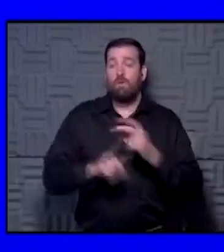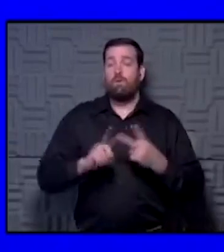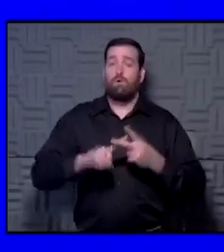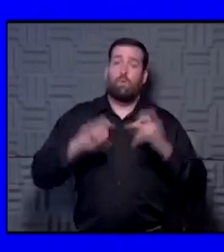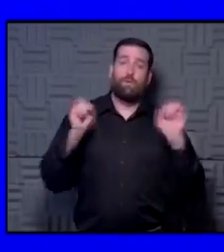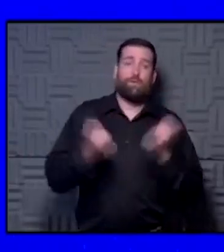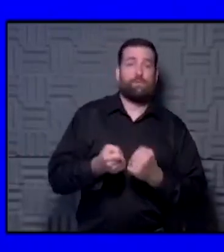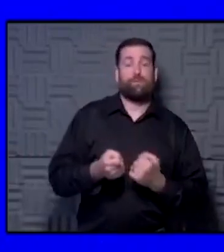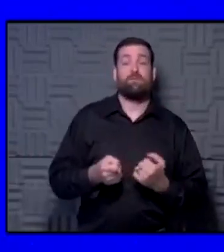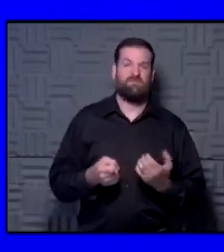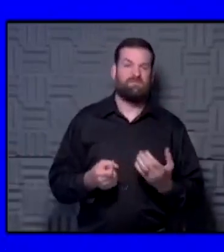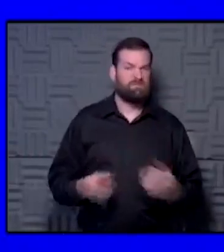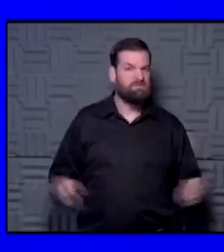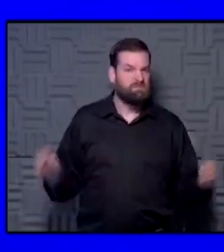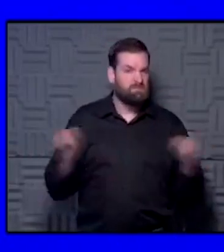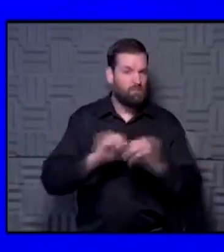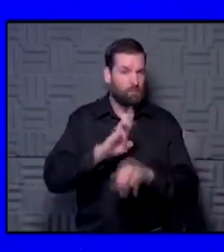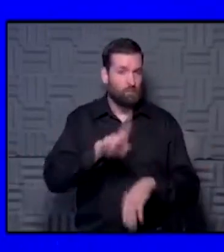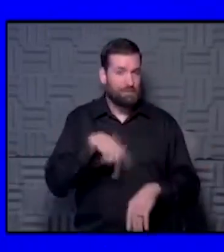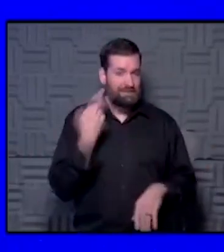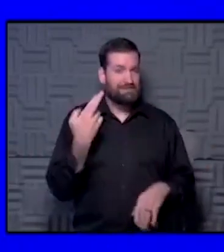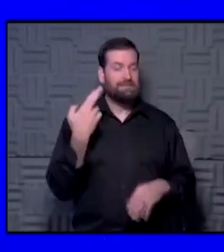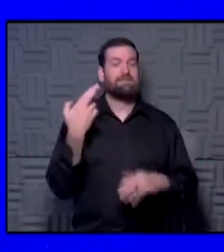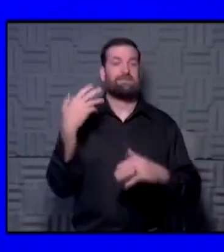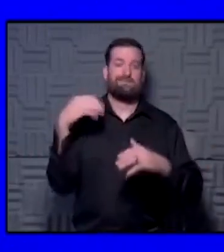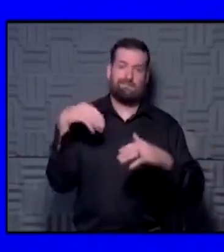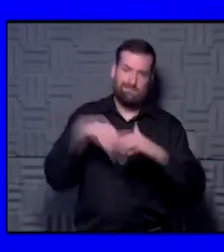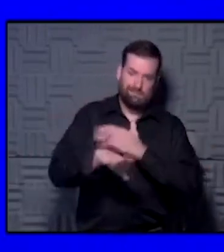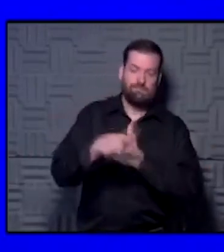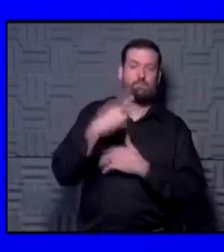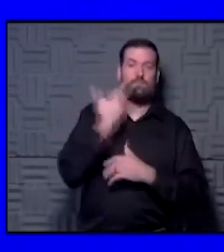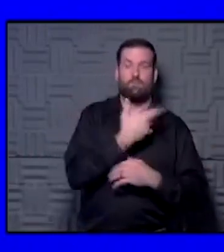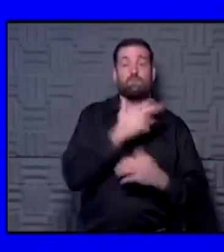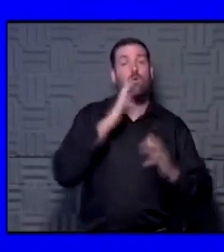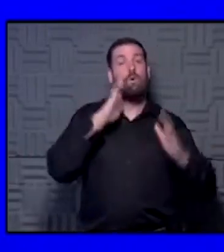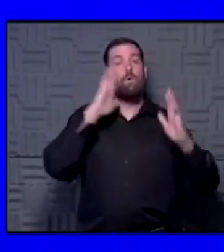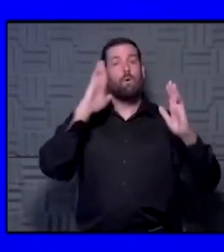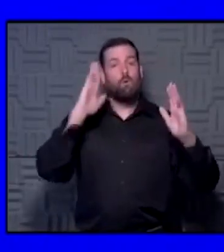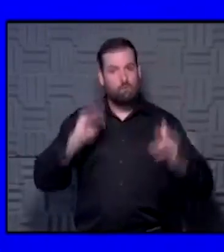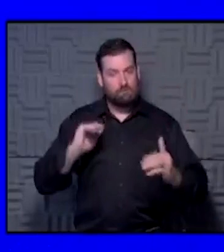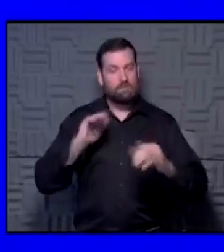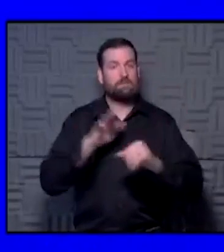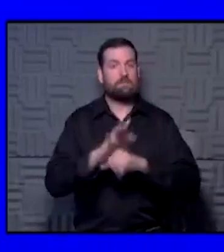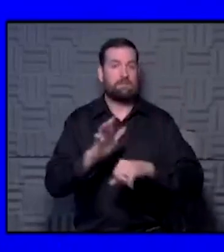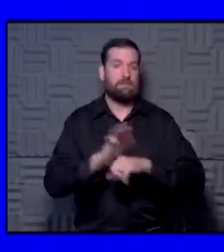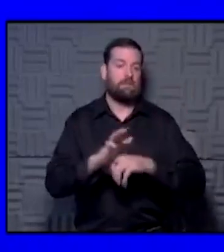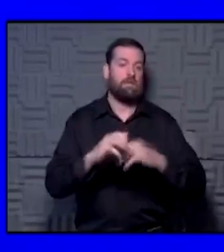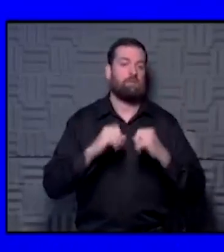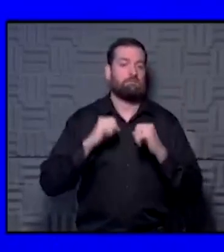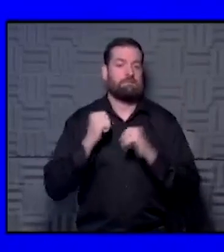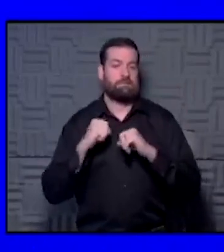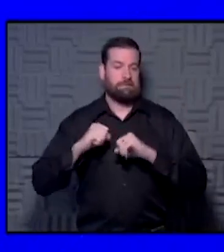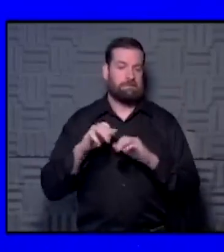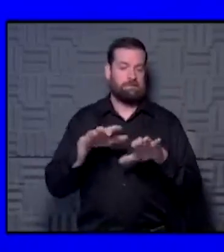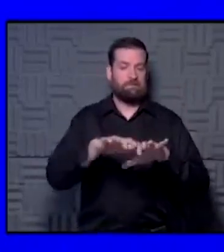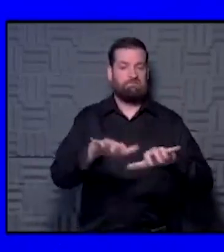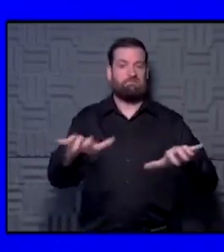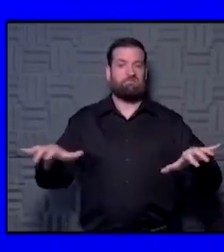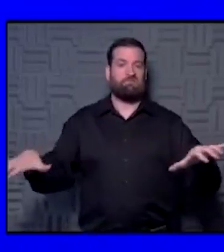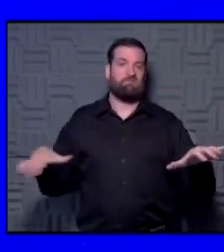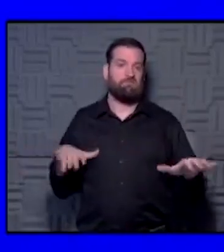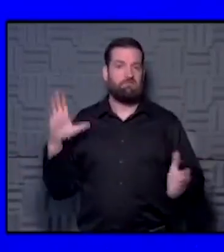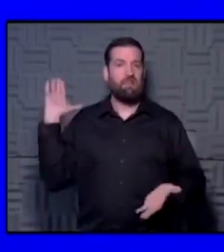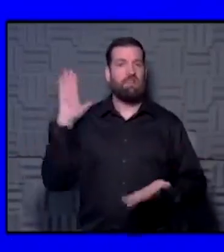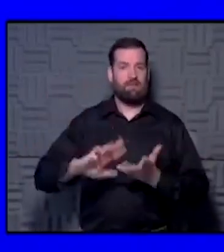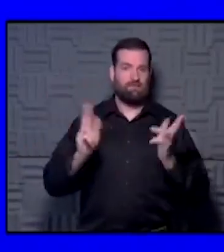a little bit more risky to go into those restaurants and things. Hopefully there will still be enough space and less